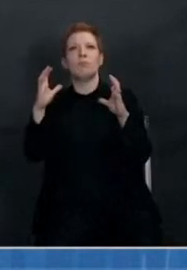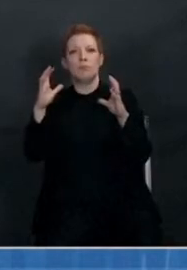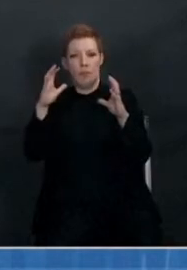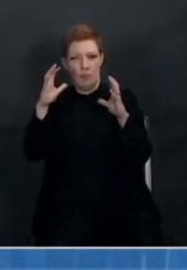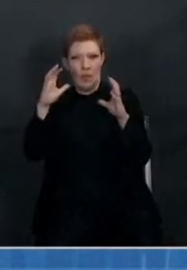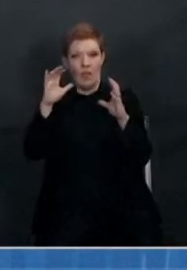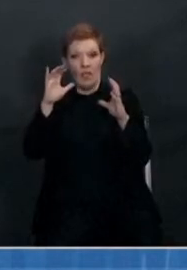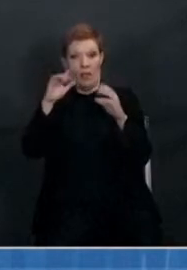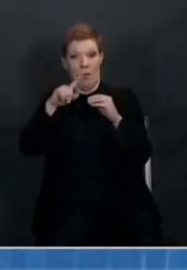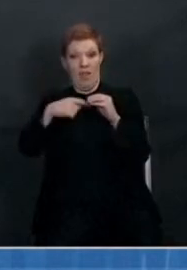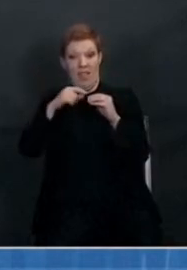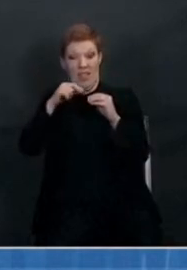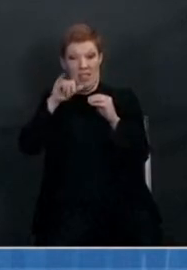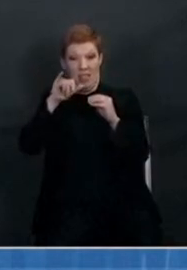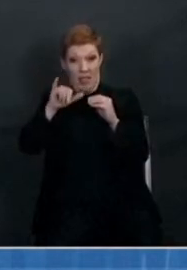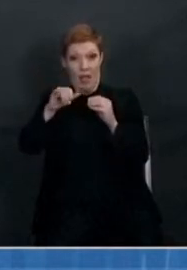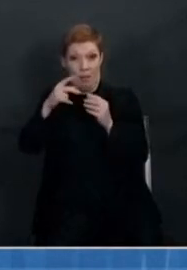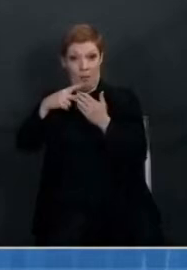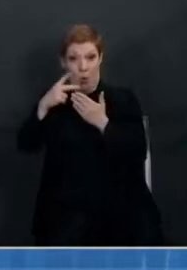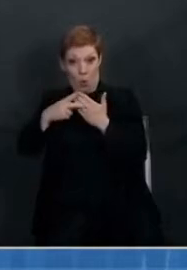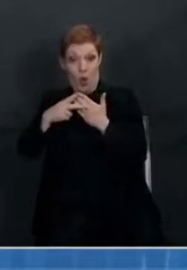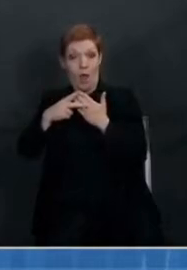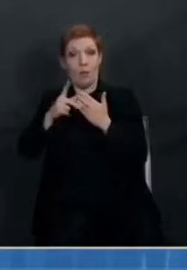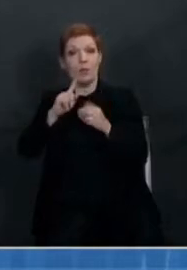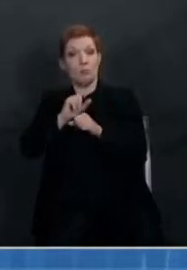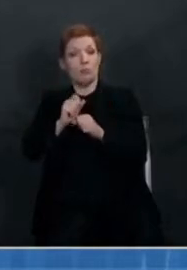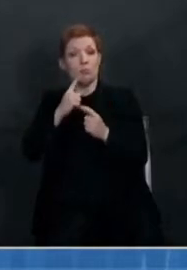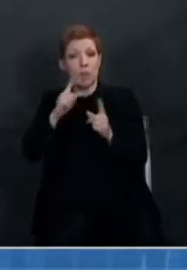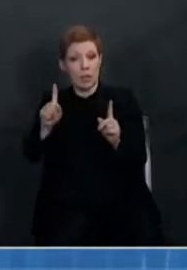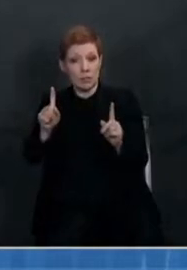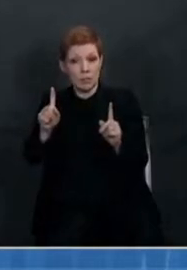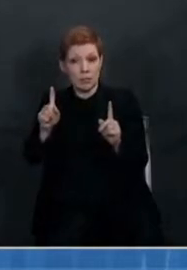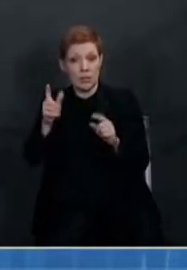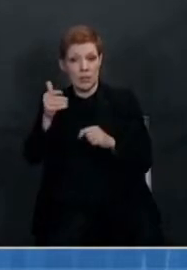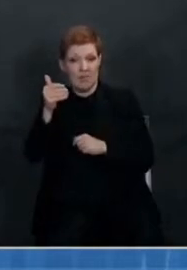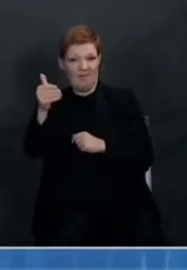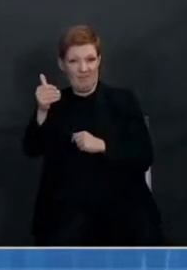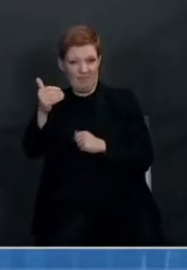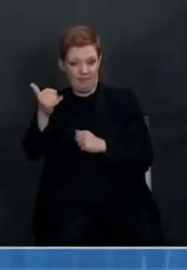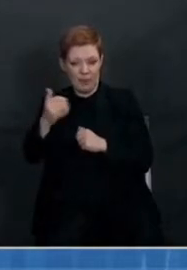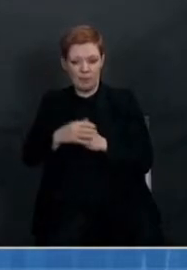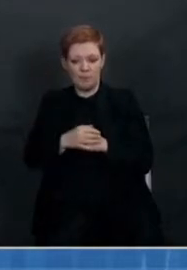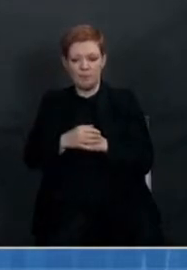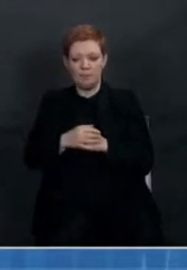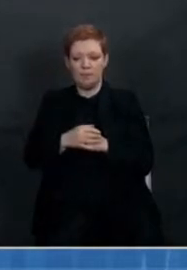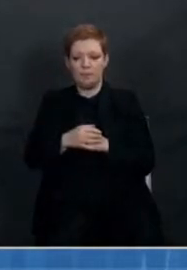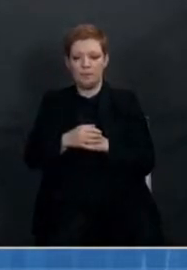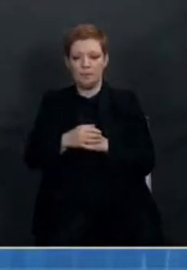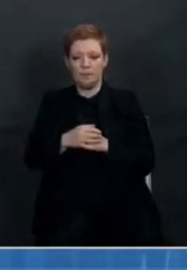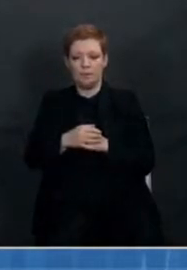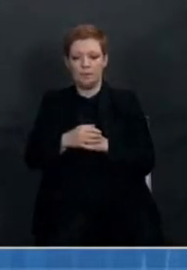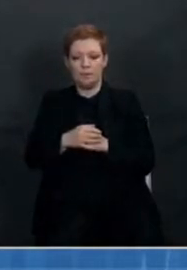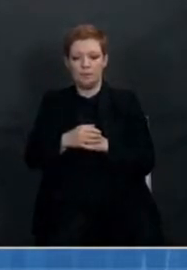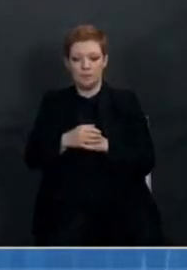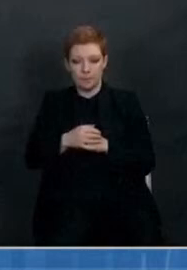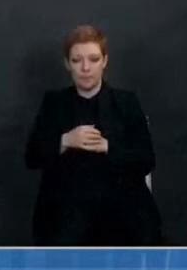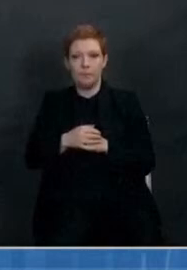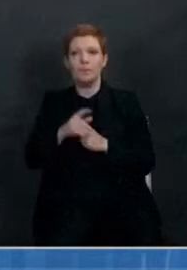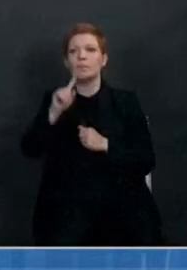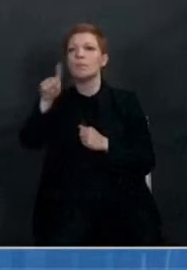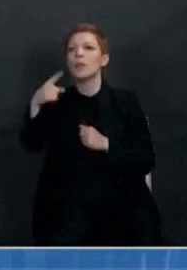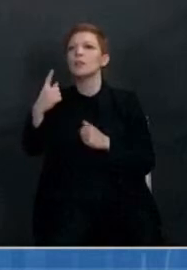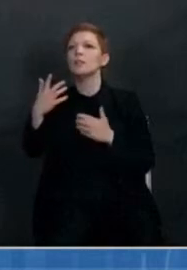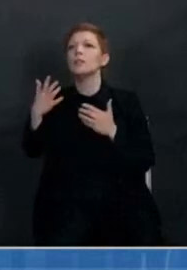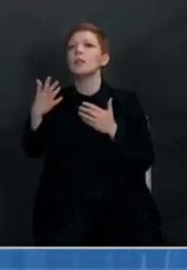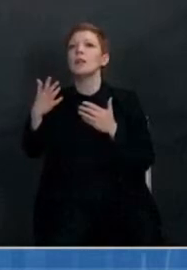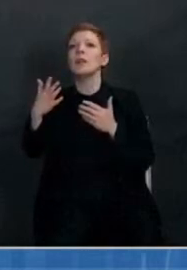program has been. Now, I think one of the things that we understand is that irregardless, just regardless